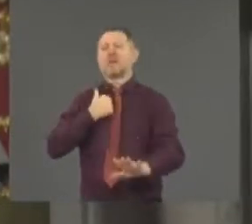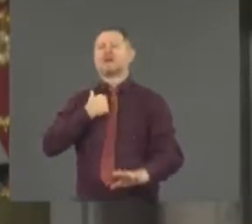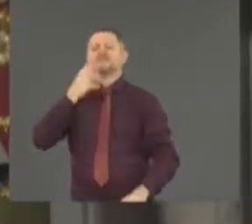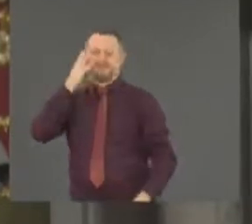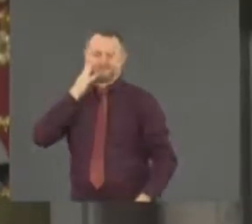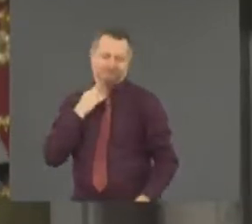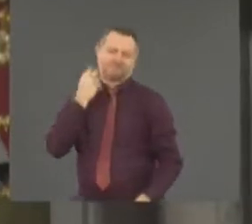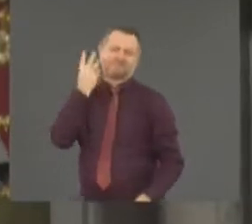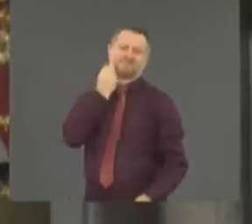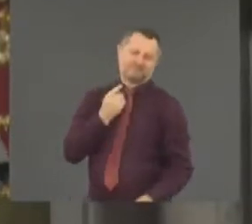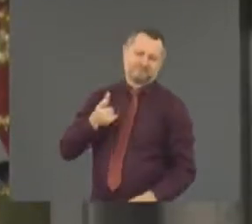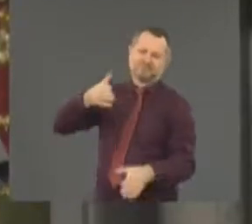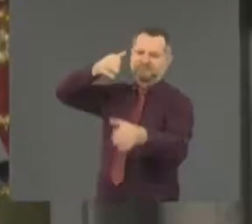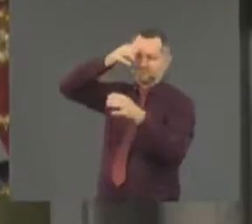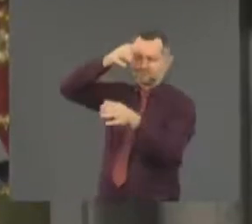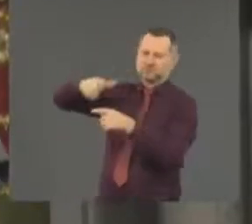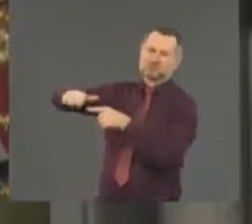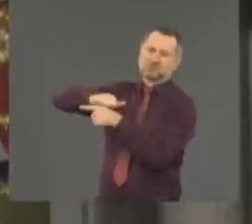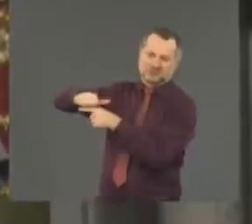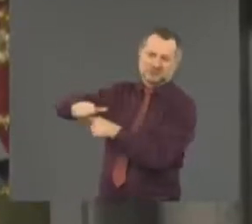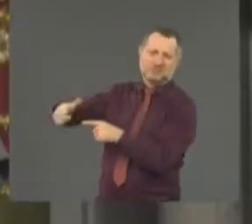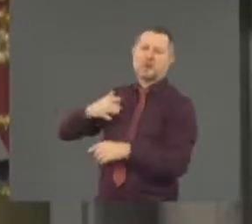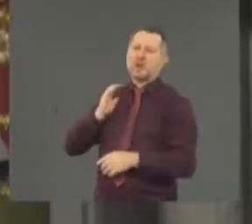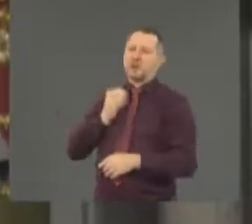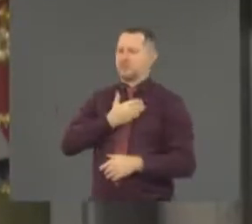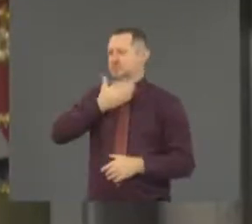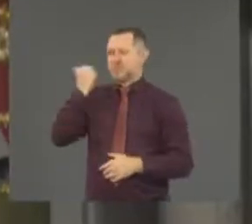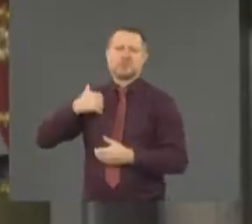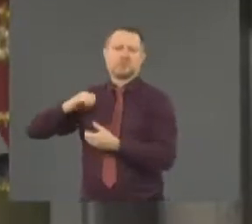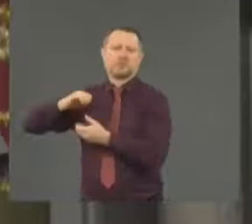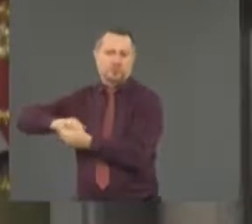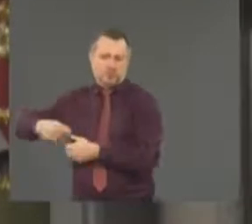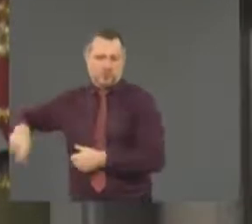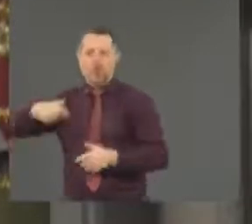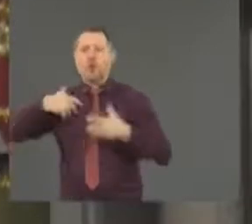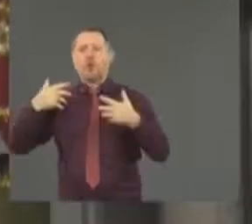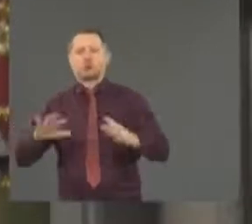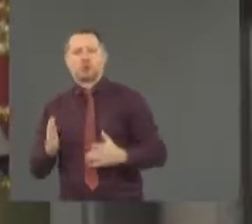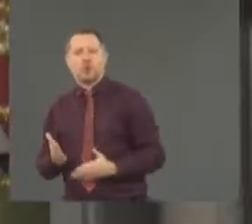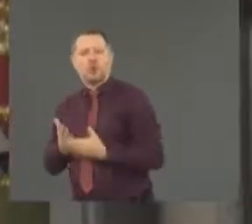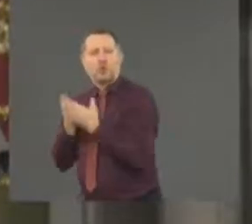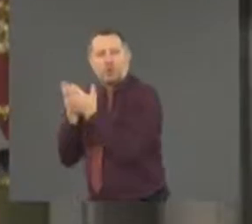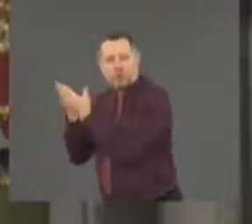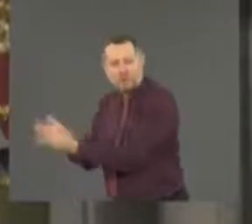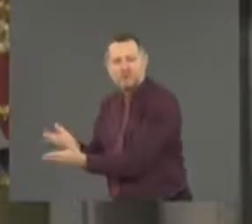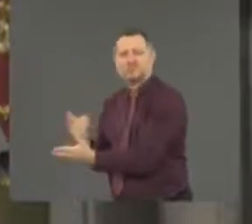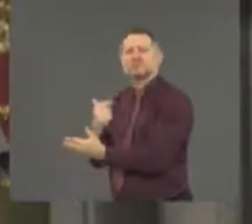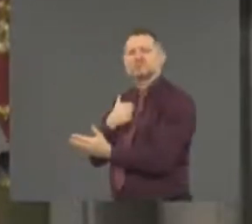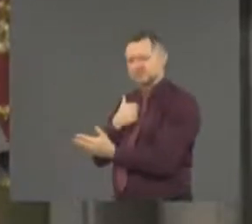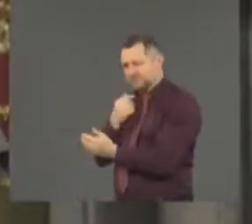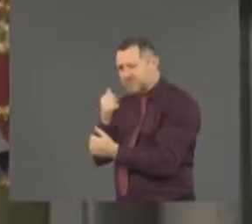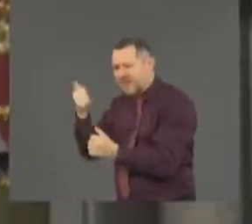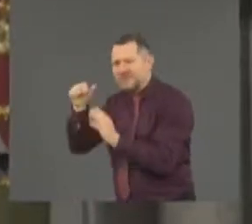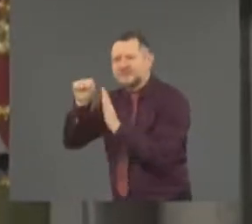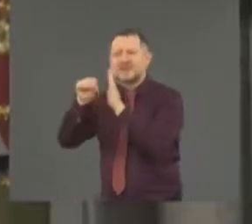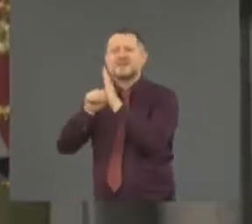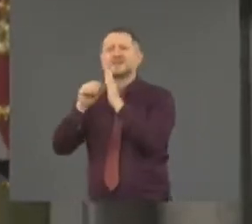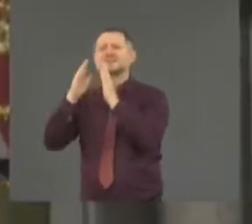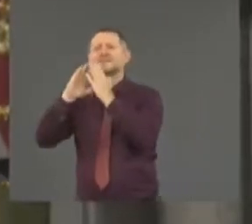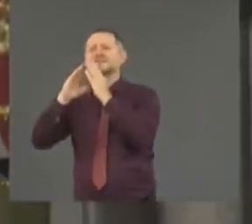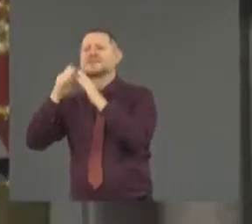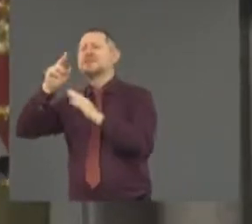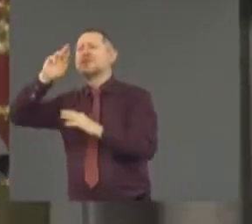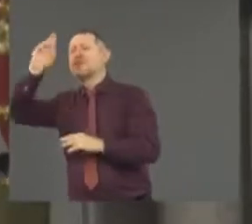partners. We've offered help. We've offered help to the communities upstate. We've moved in Buffalo, Rochester, Syracuse,